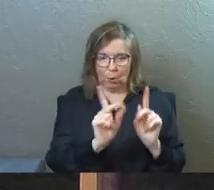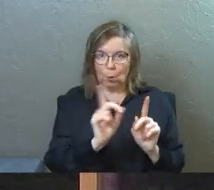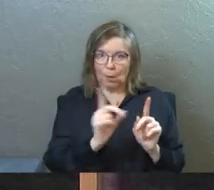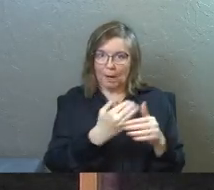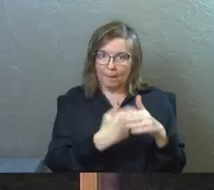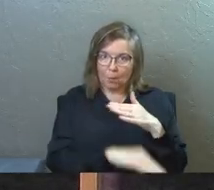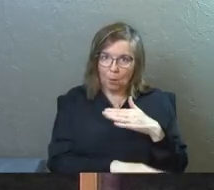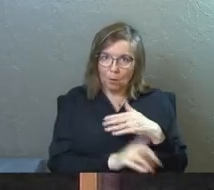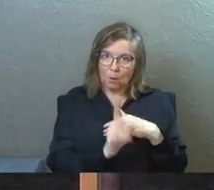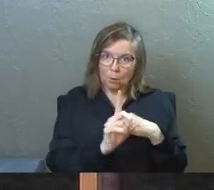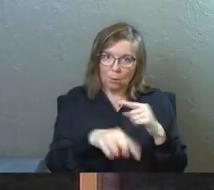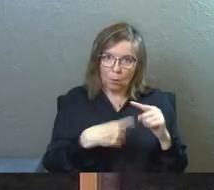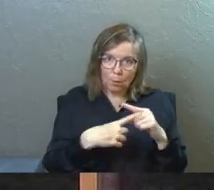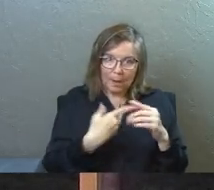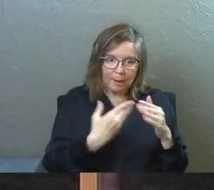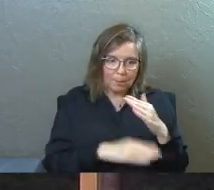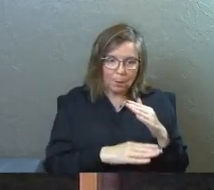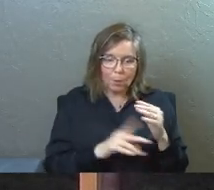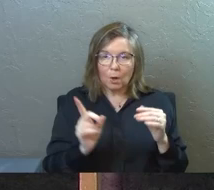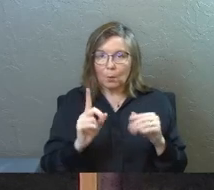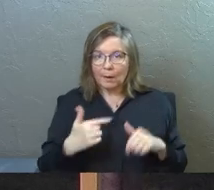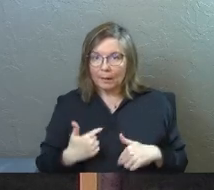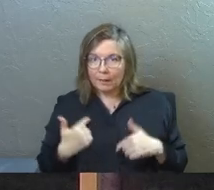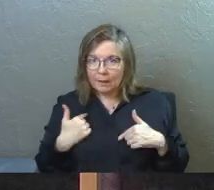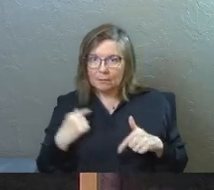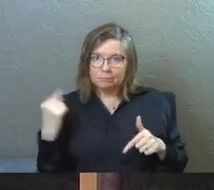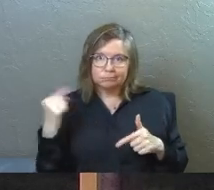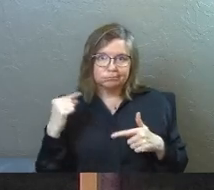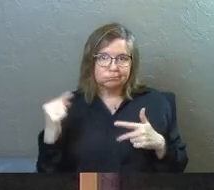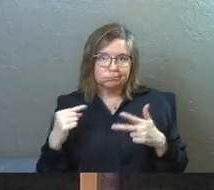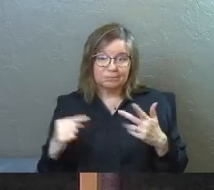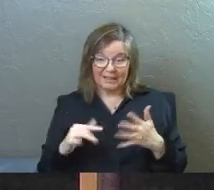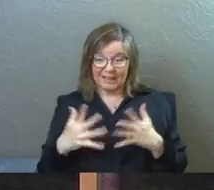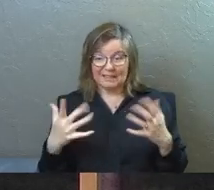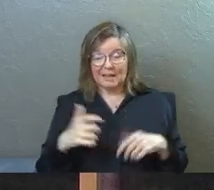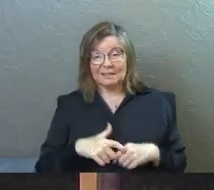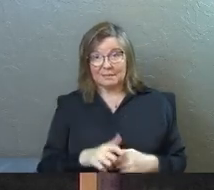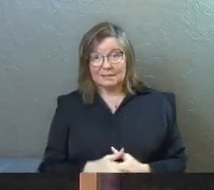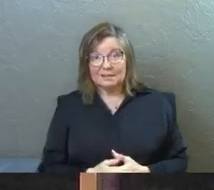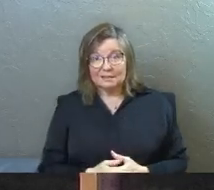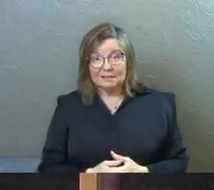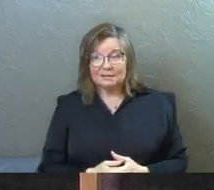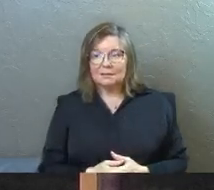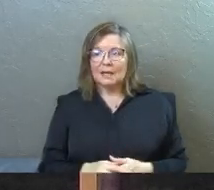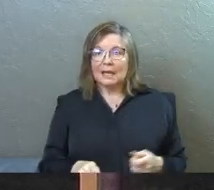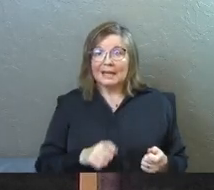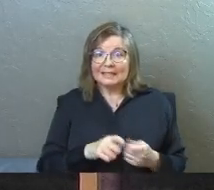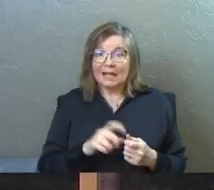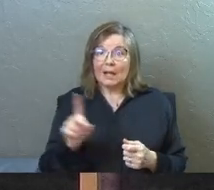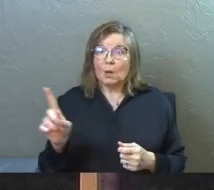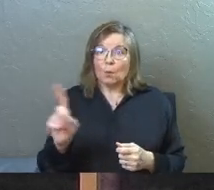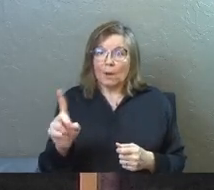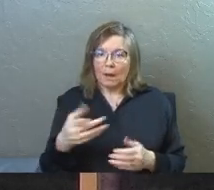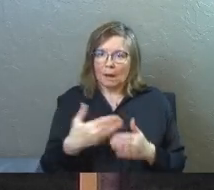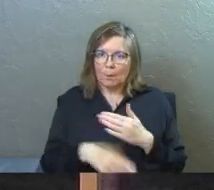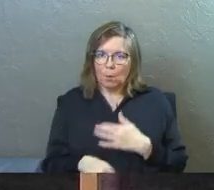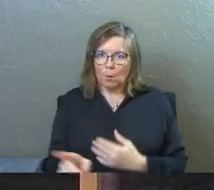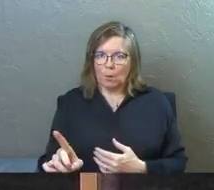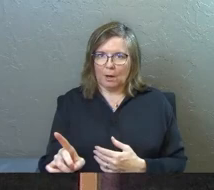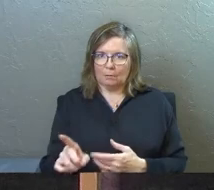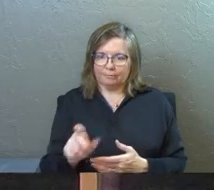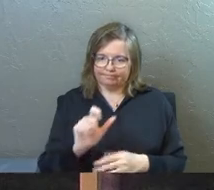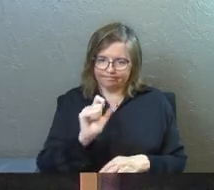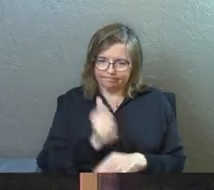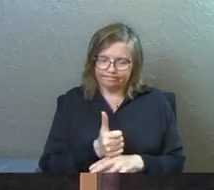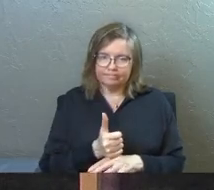down through human history exactly when you would be born. That's a lot of times. And exactly where you would be born